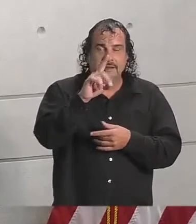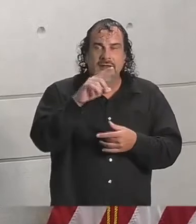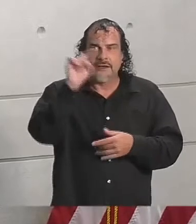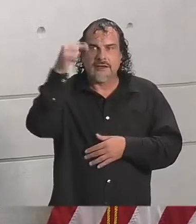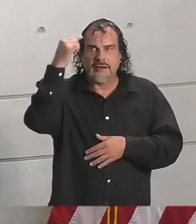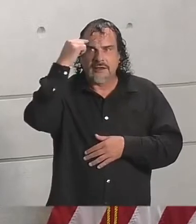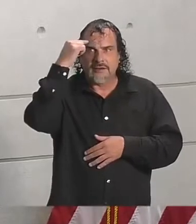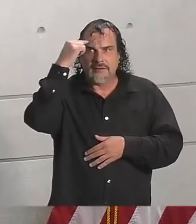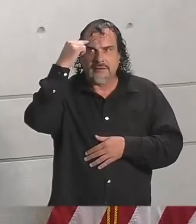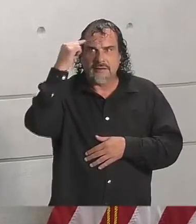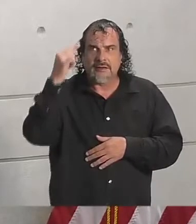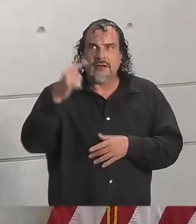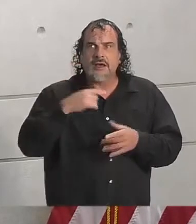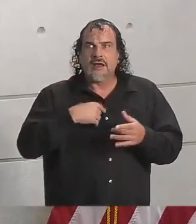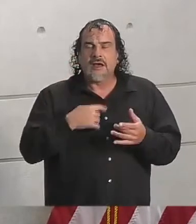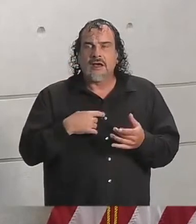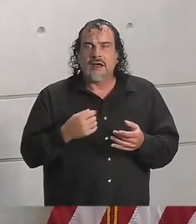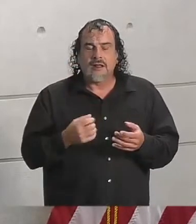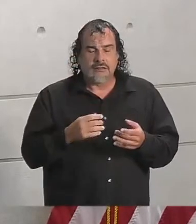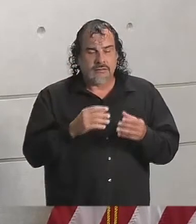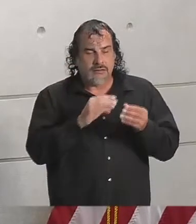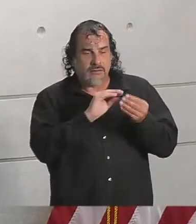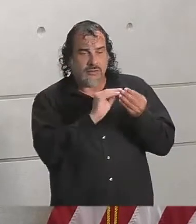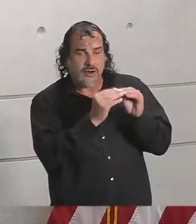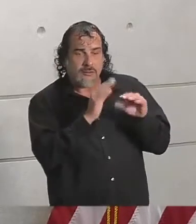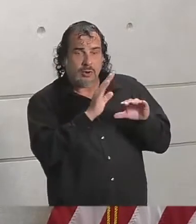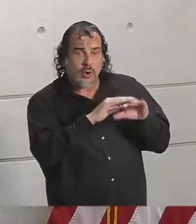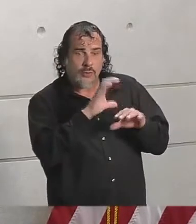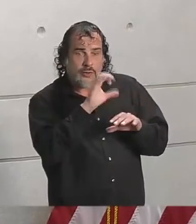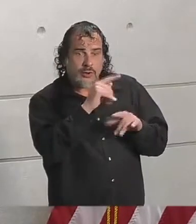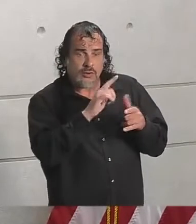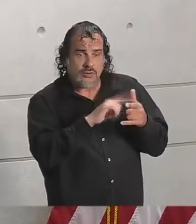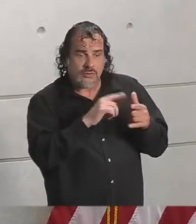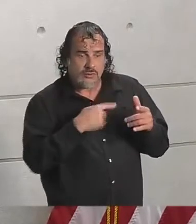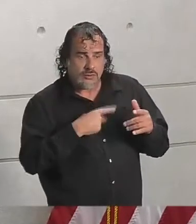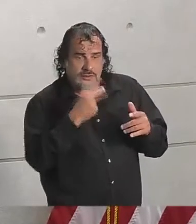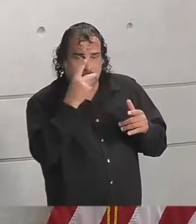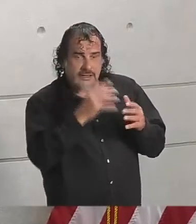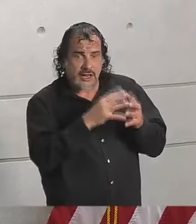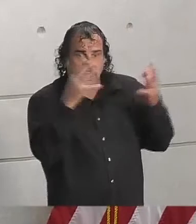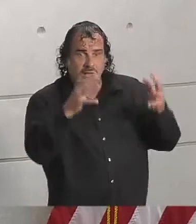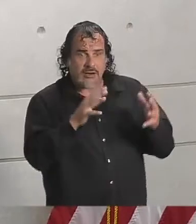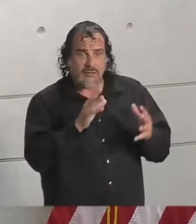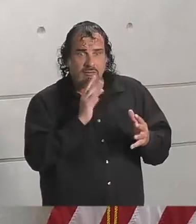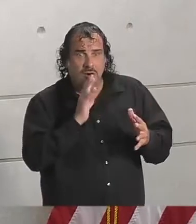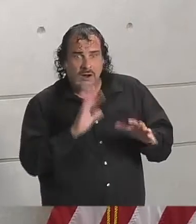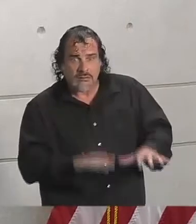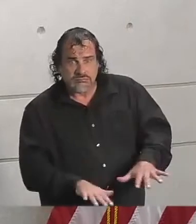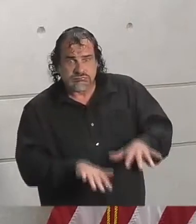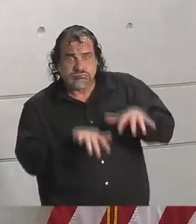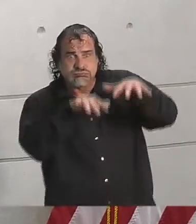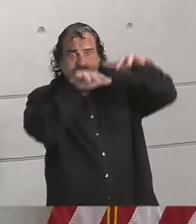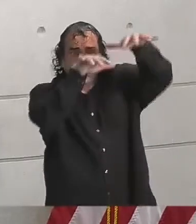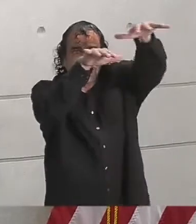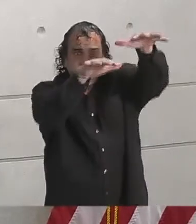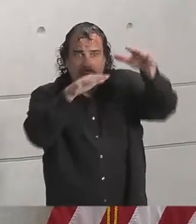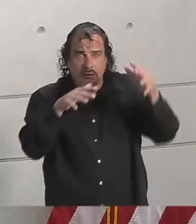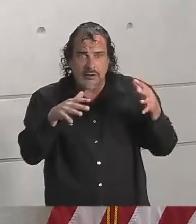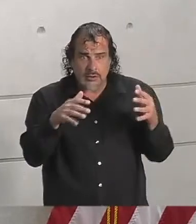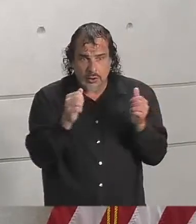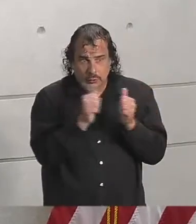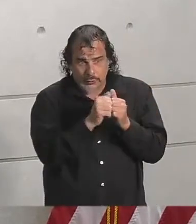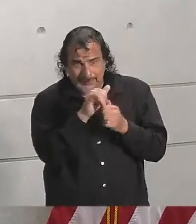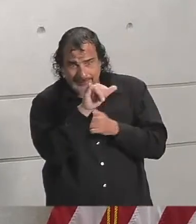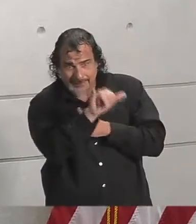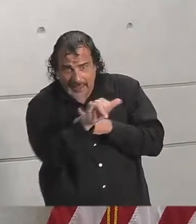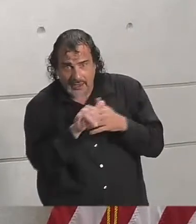Governor, obviously the numbers on the coast are very concerning. We are expecting a lot of water in this area, potential flooding. With that in